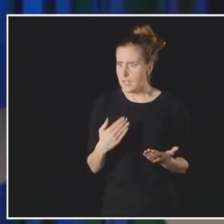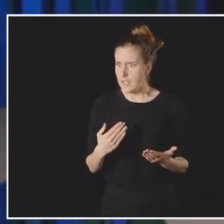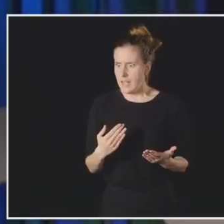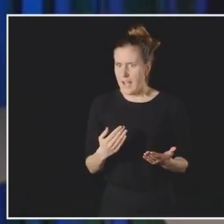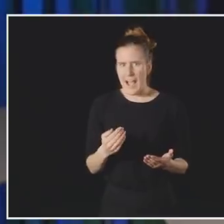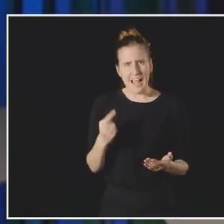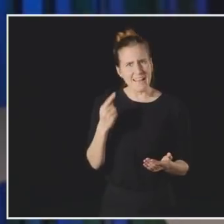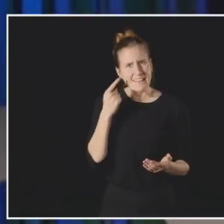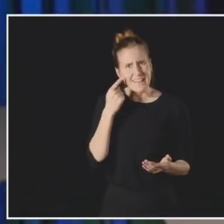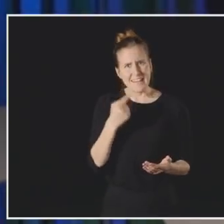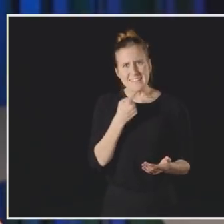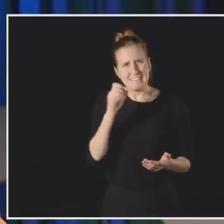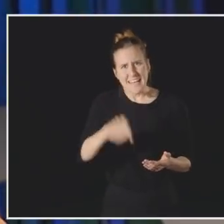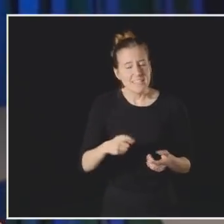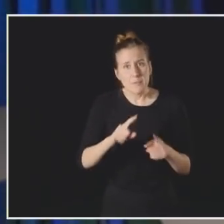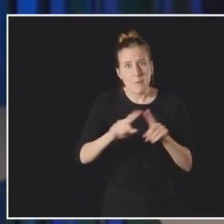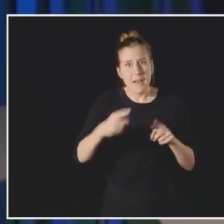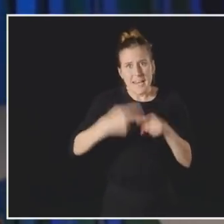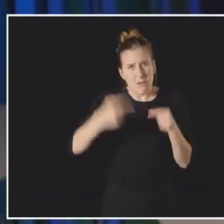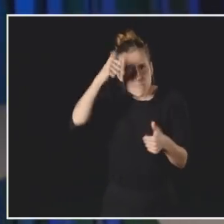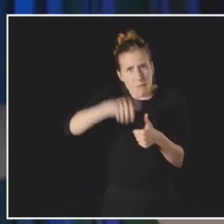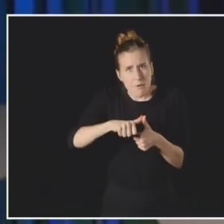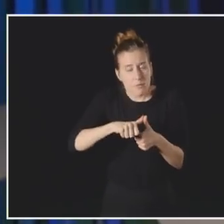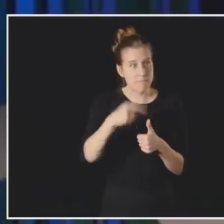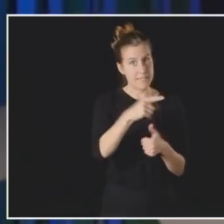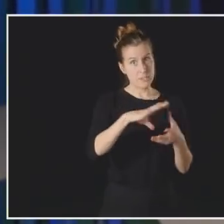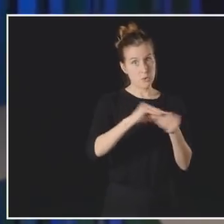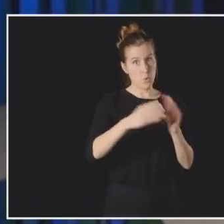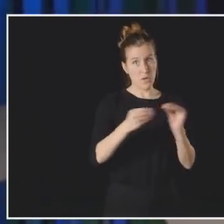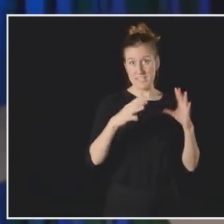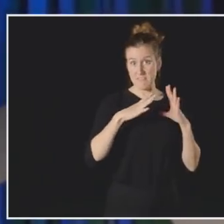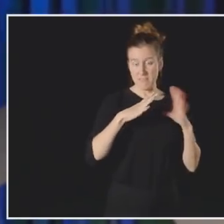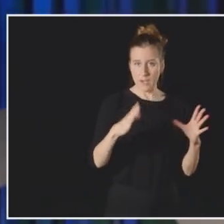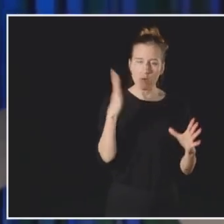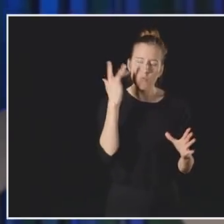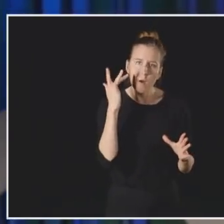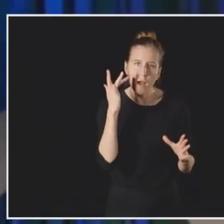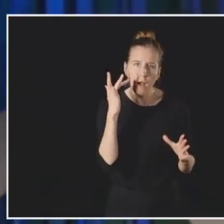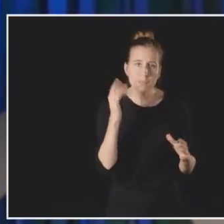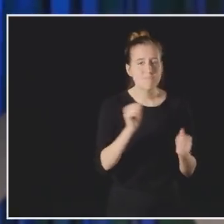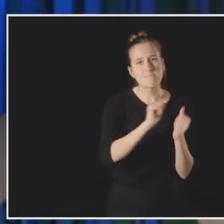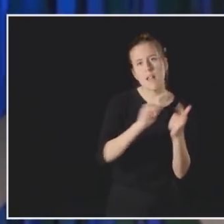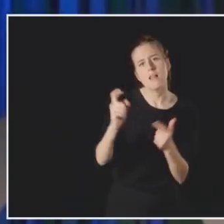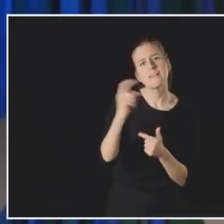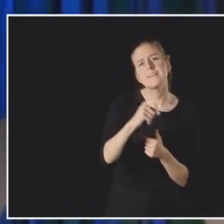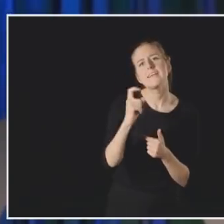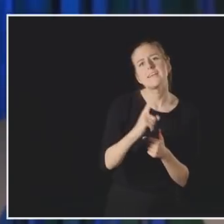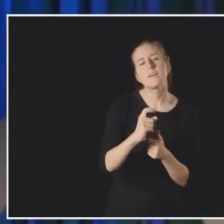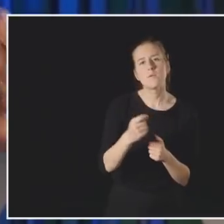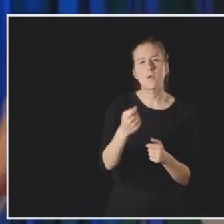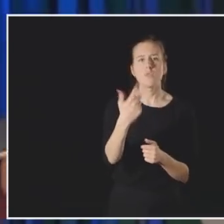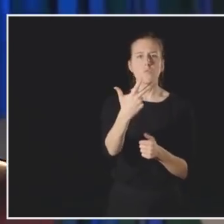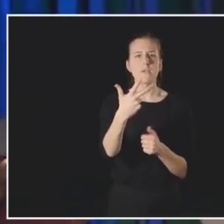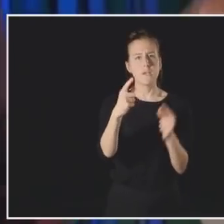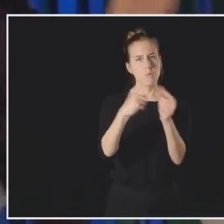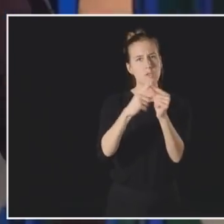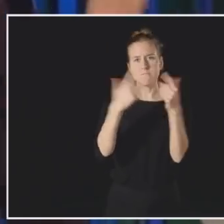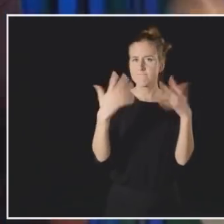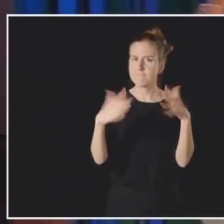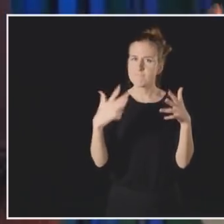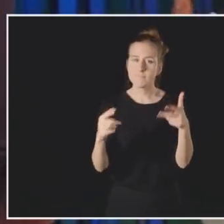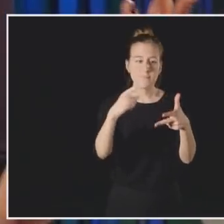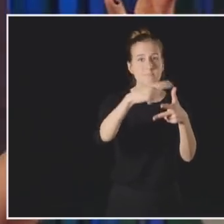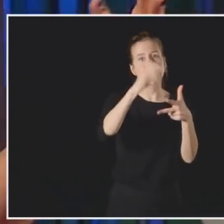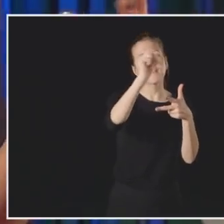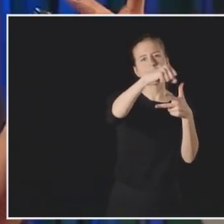Apparently, I granted full permission. He is the one in the clear. In his story, all he needed was